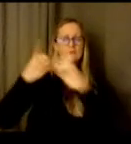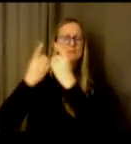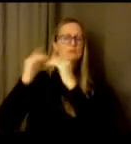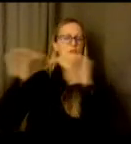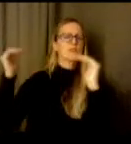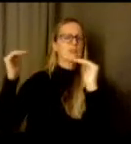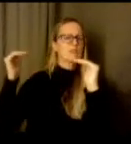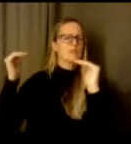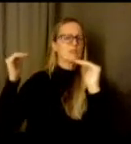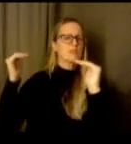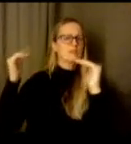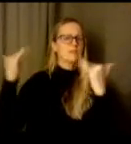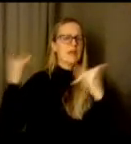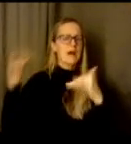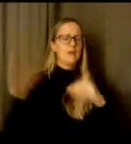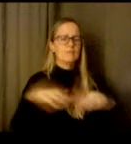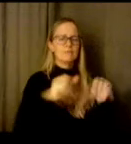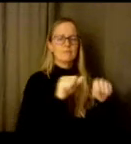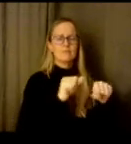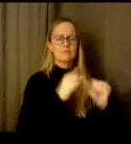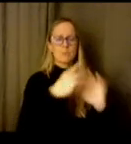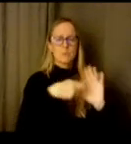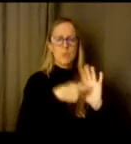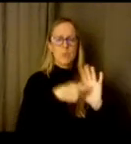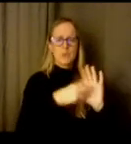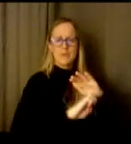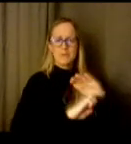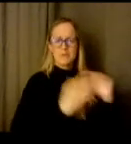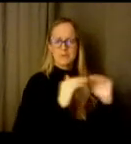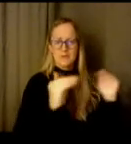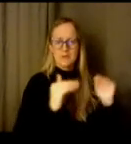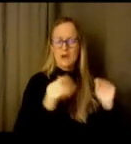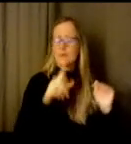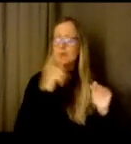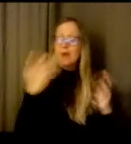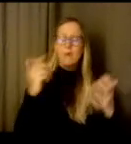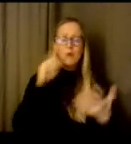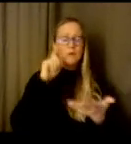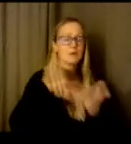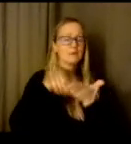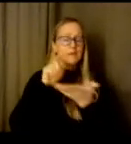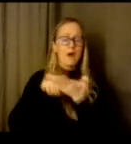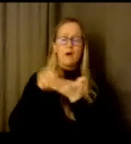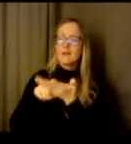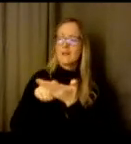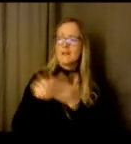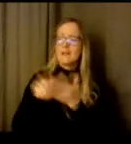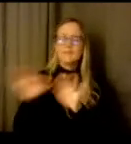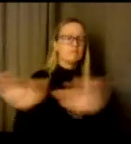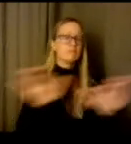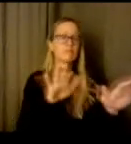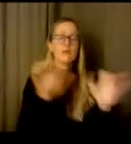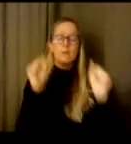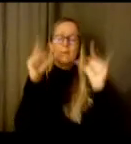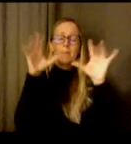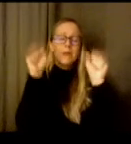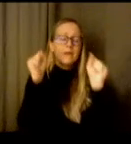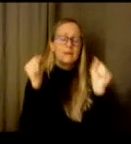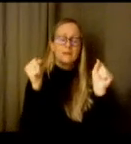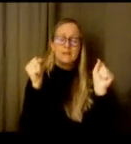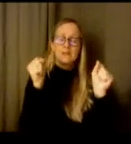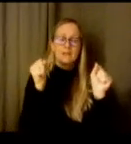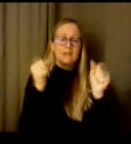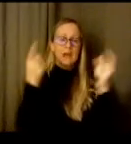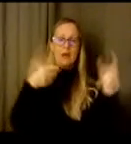Um I just want to acknowledge the amazing work that I see uh from the families. Um one of the